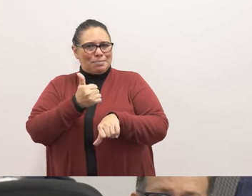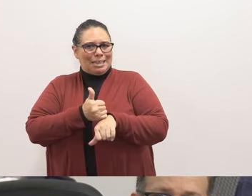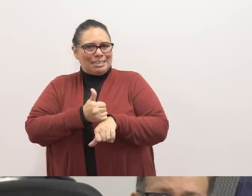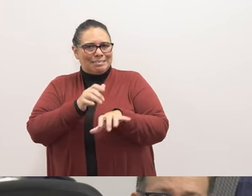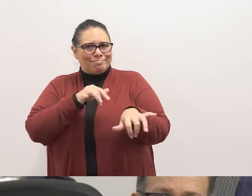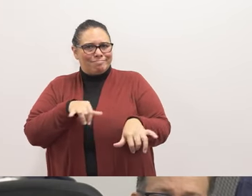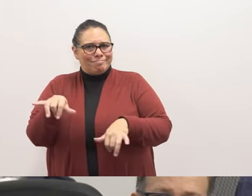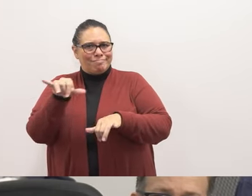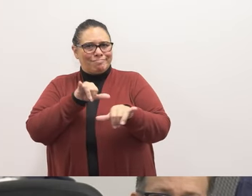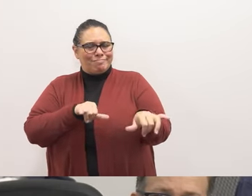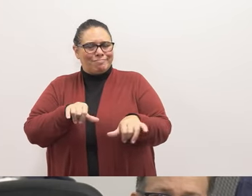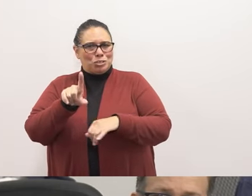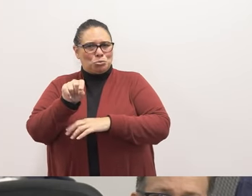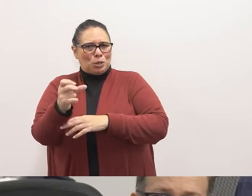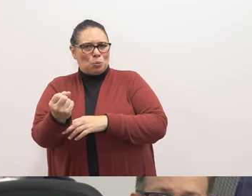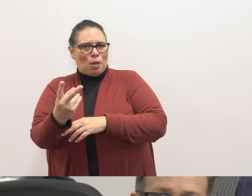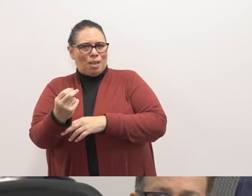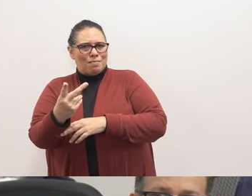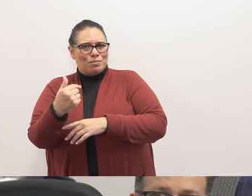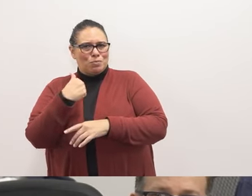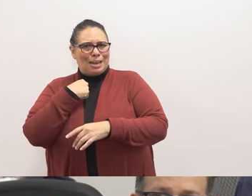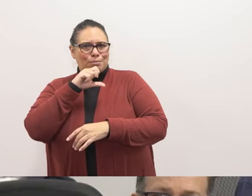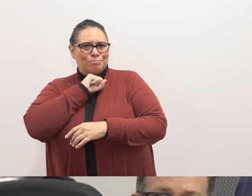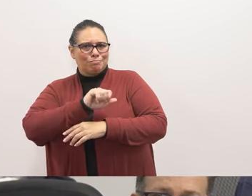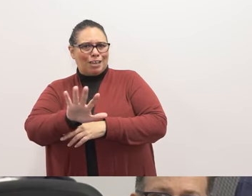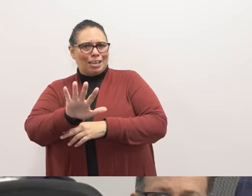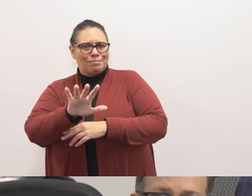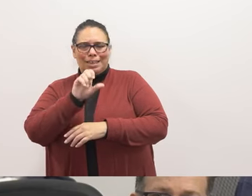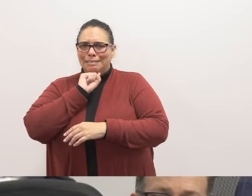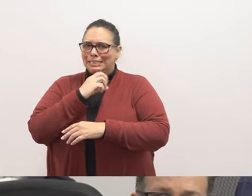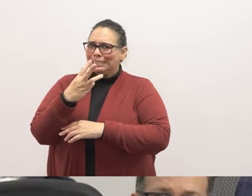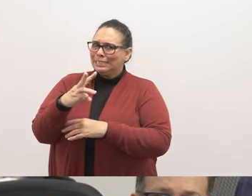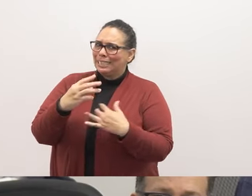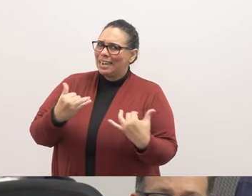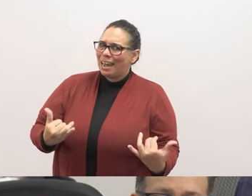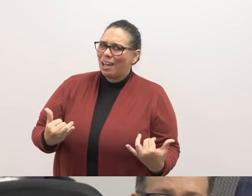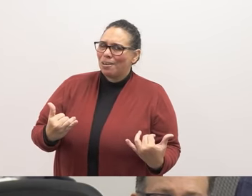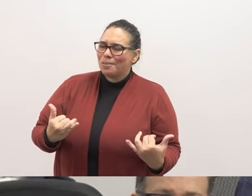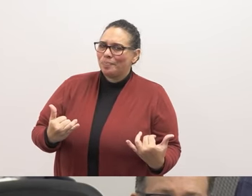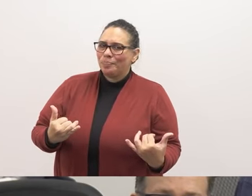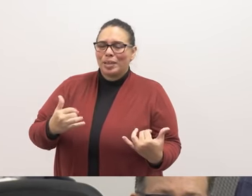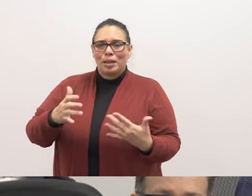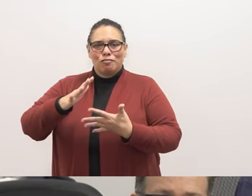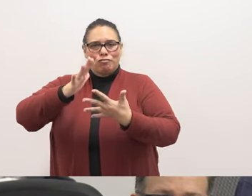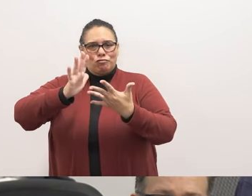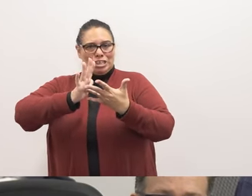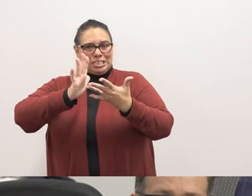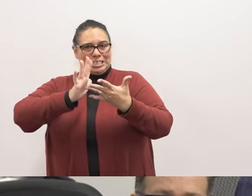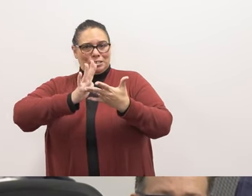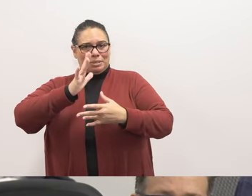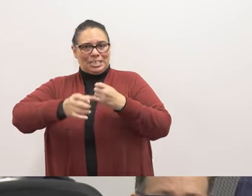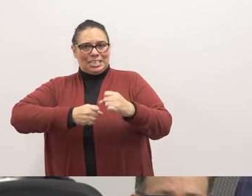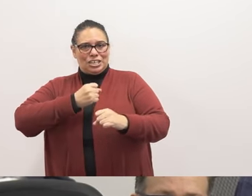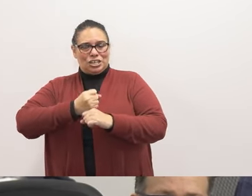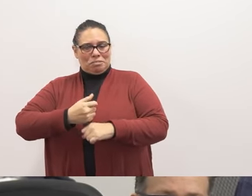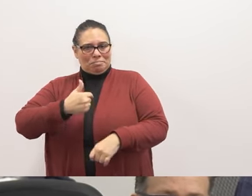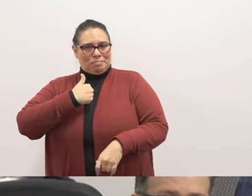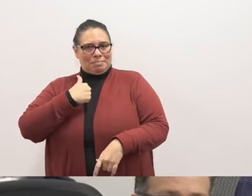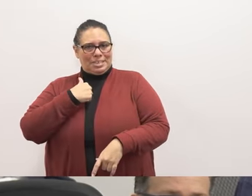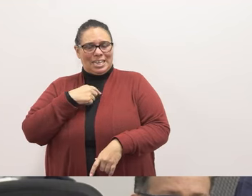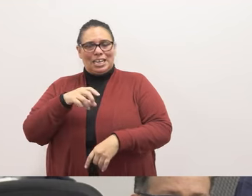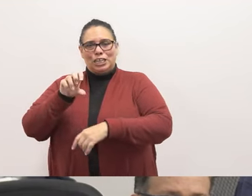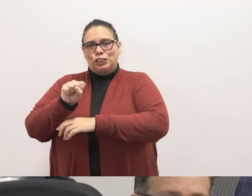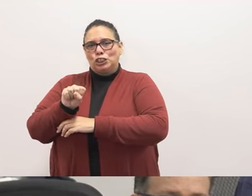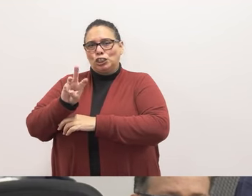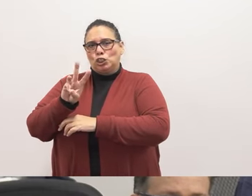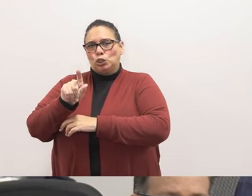standardized in 2012, when I was five. I'm 16 now. In my freshman year, me and Ms. Wassinger, who's part of the